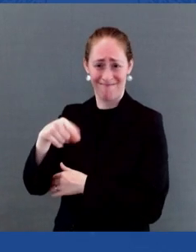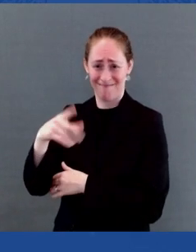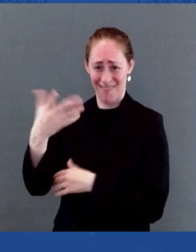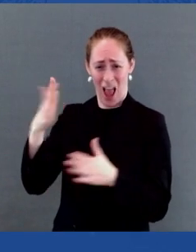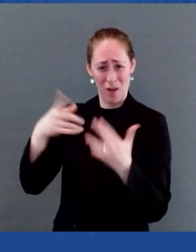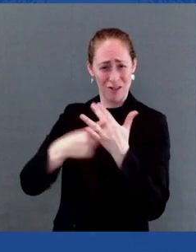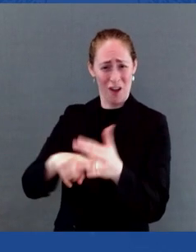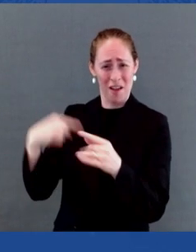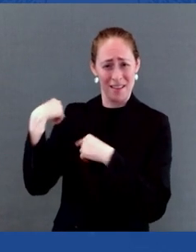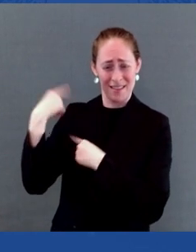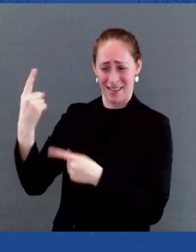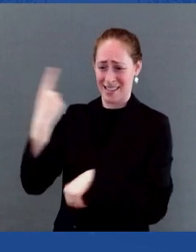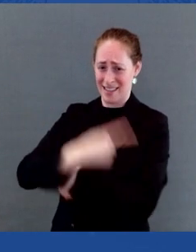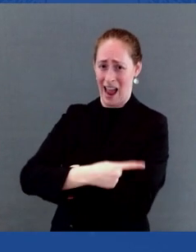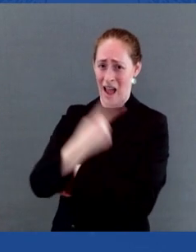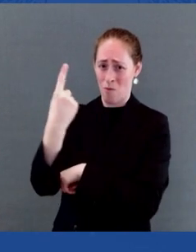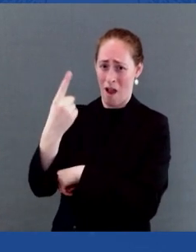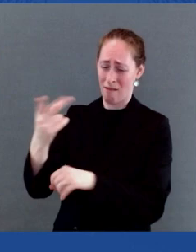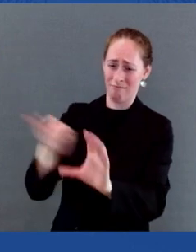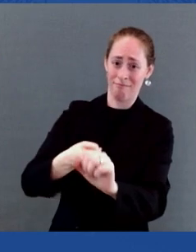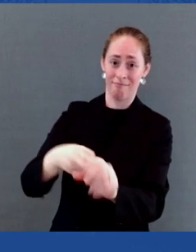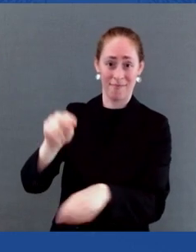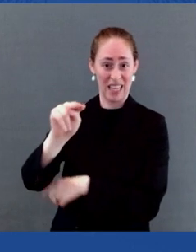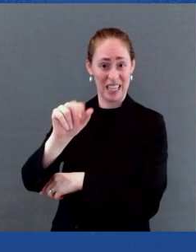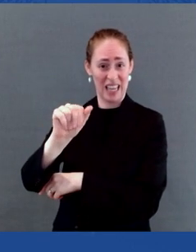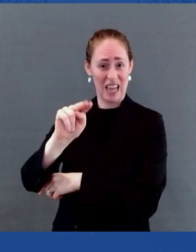Representative Barbara Lee. Barbara Lee.